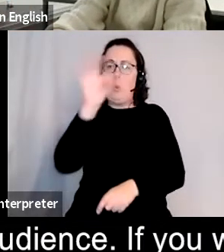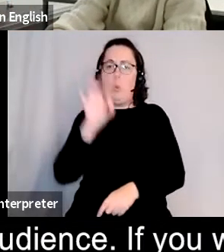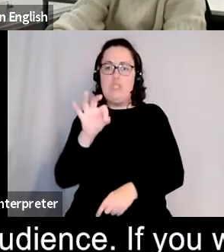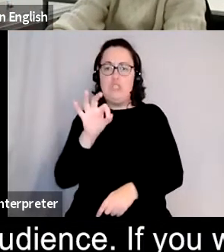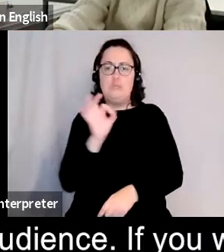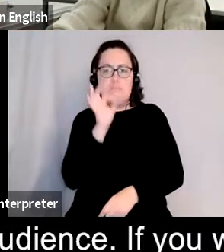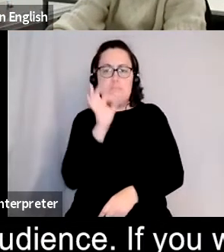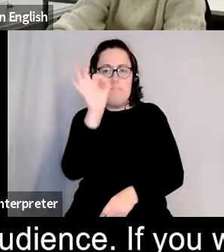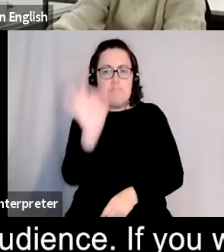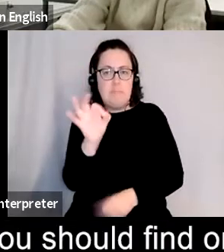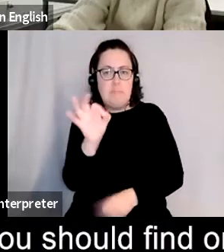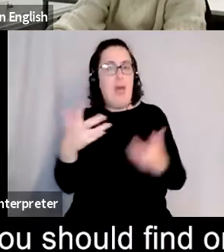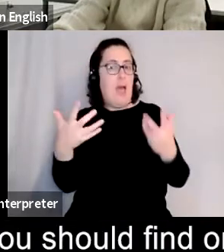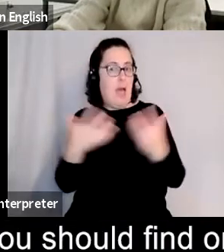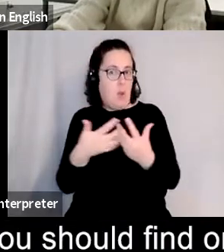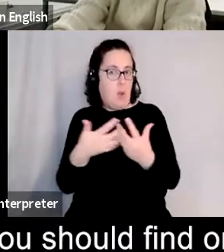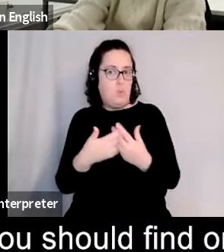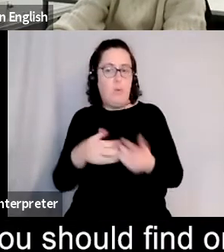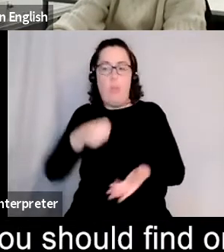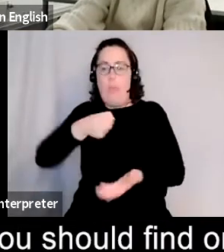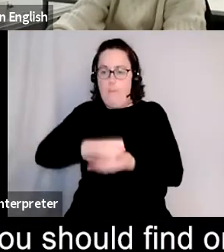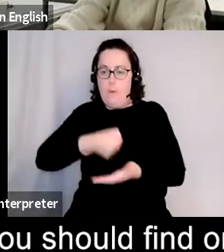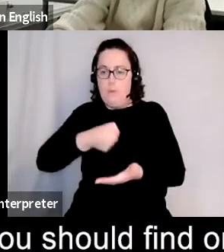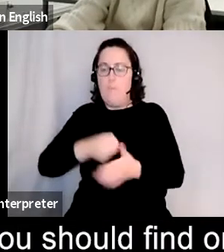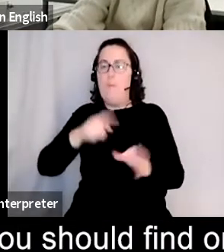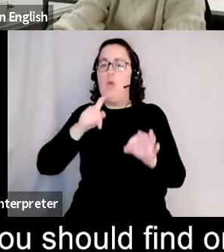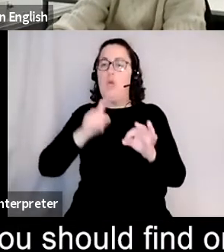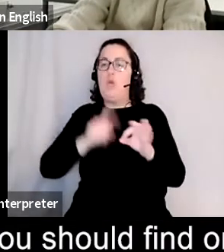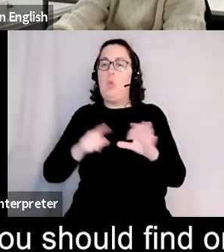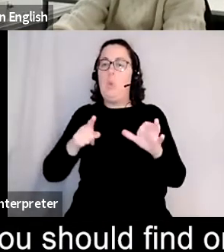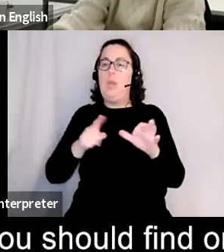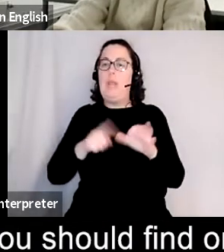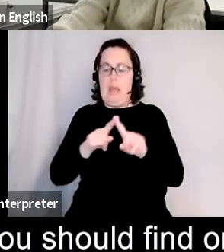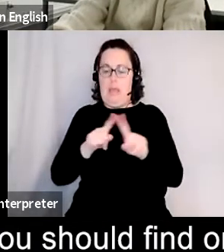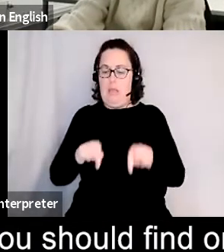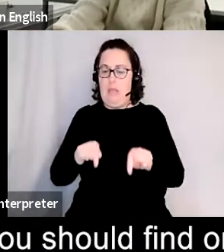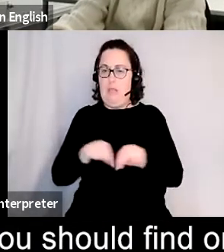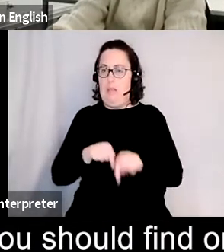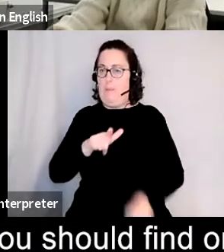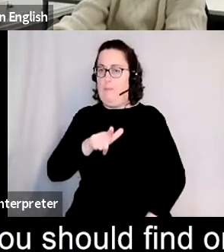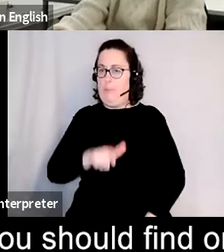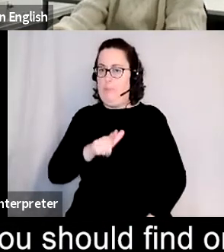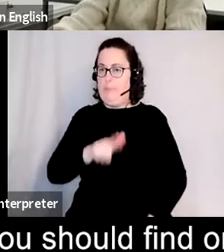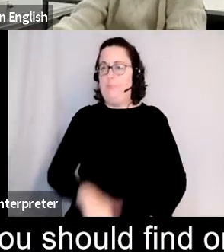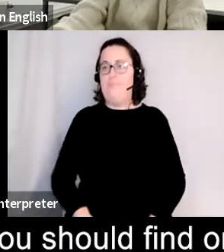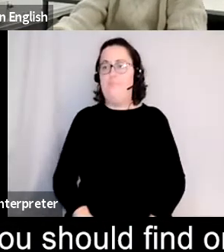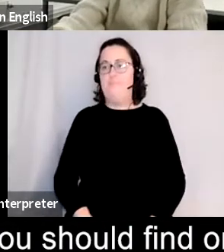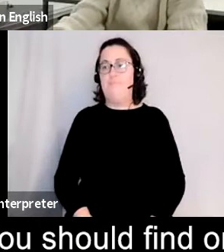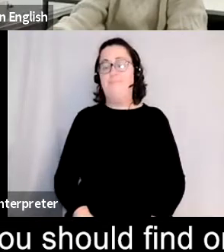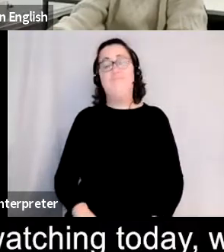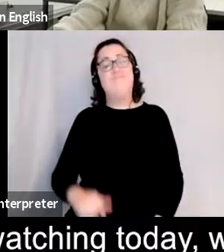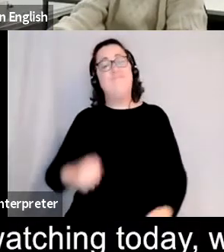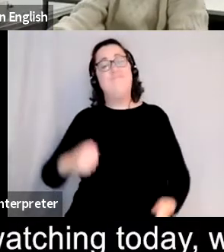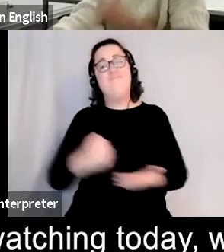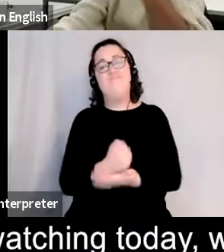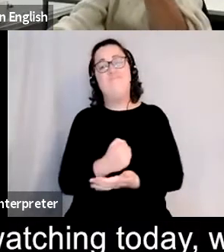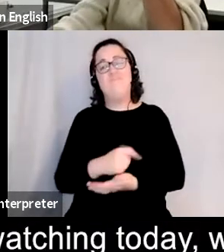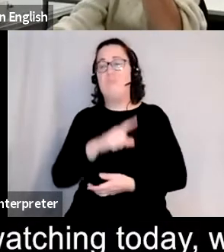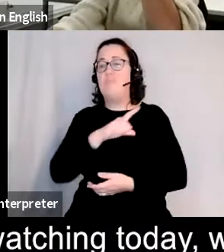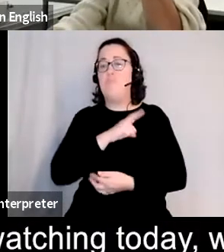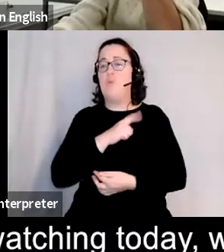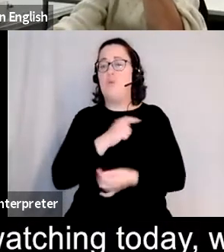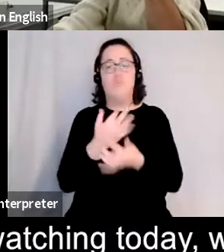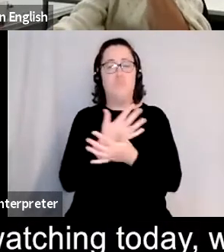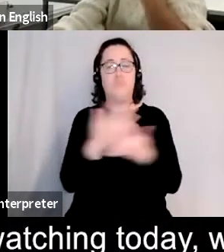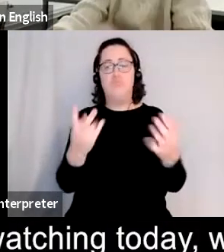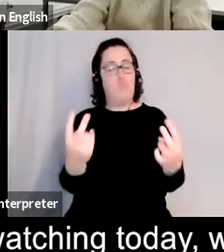please do so in the q a box which you should find on your screen um unfortunately with the amount of people we have watching today